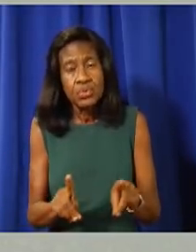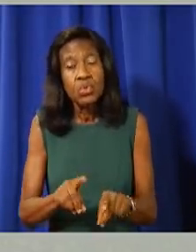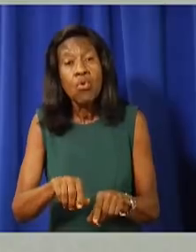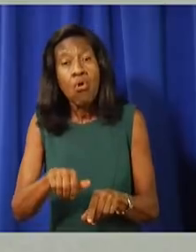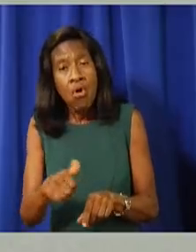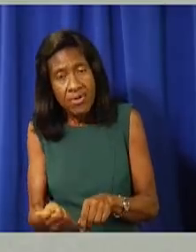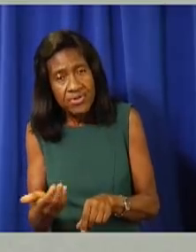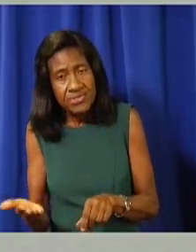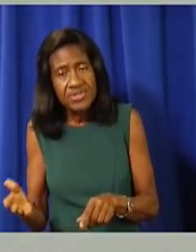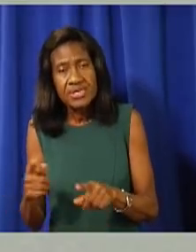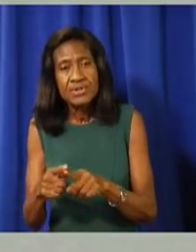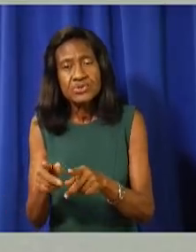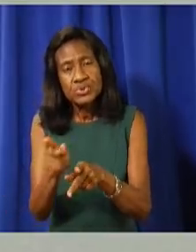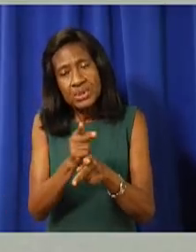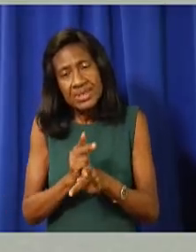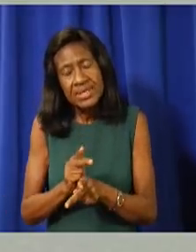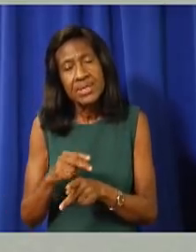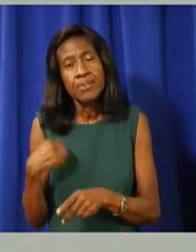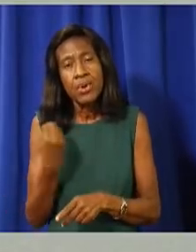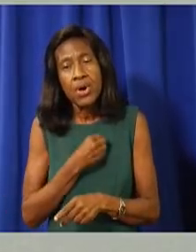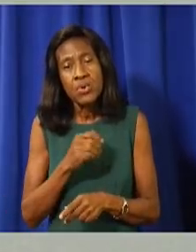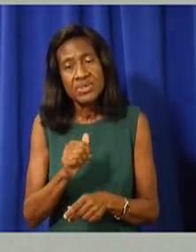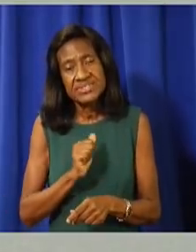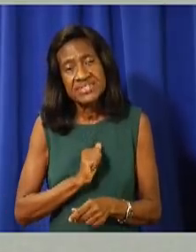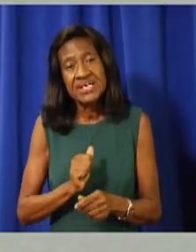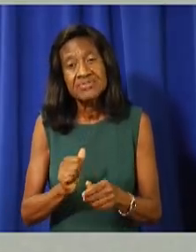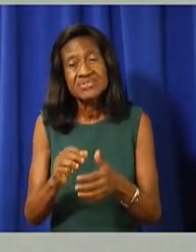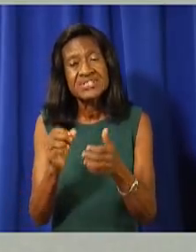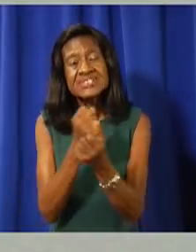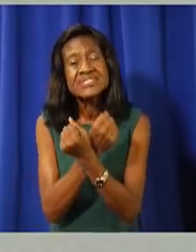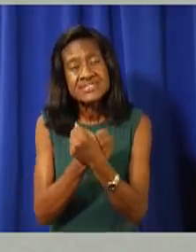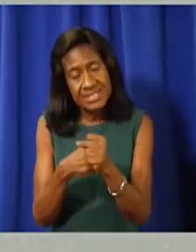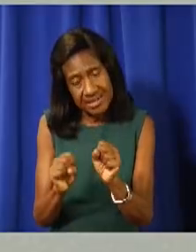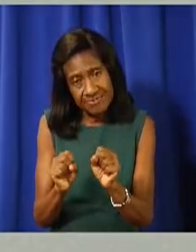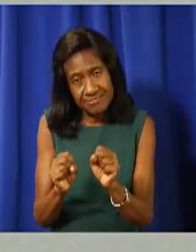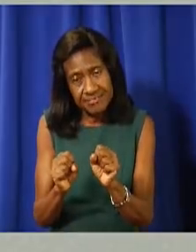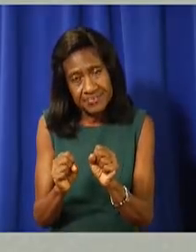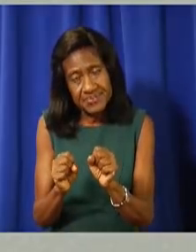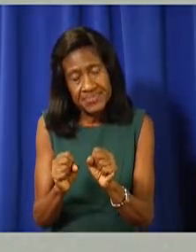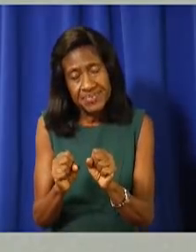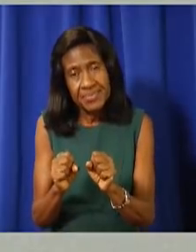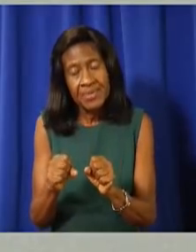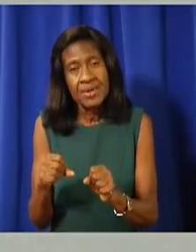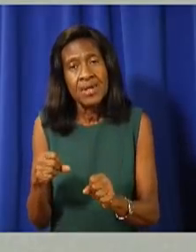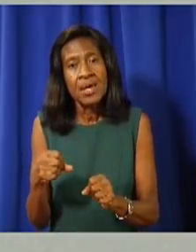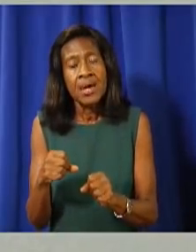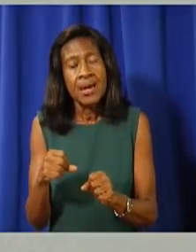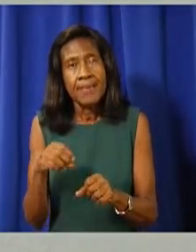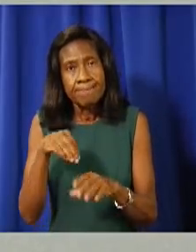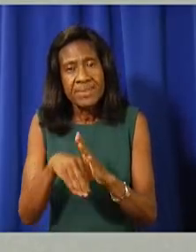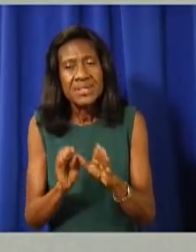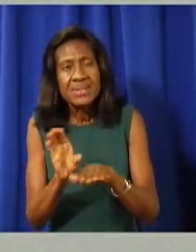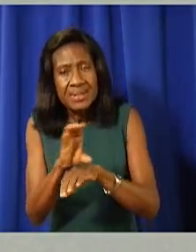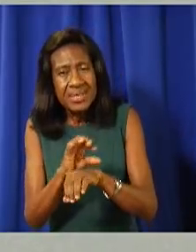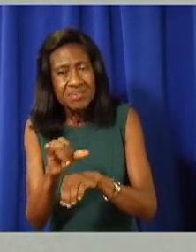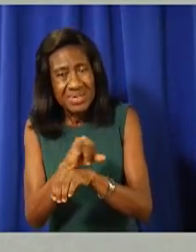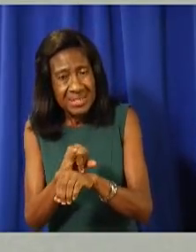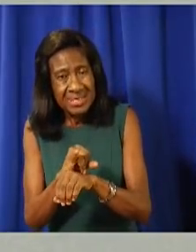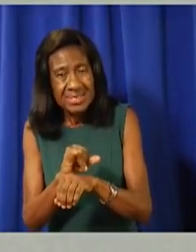other safe and to keep economic activity going in this country, which has a 70% vaccination rate now.